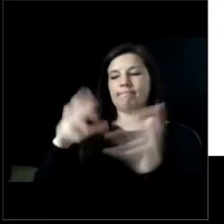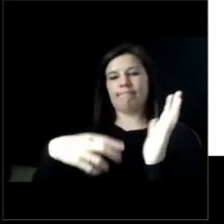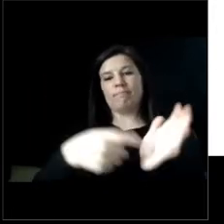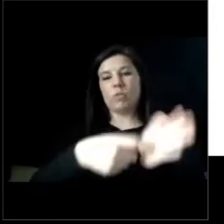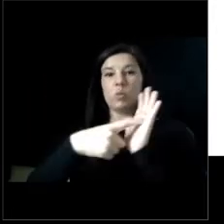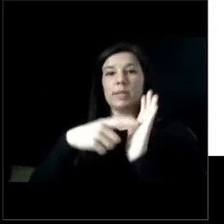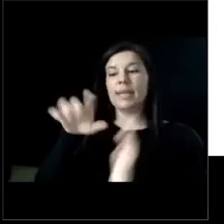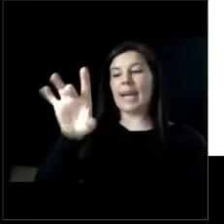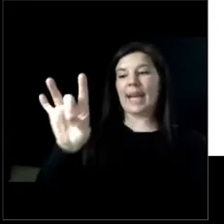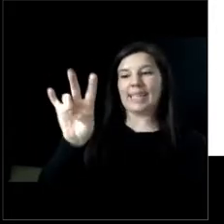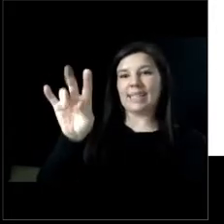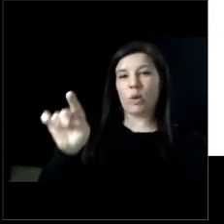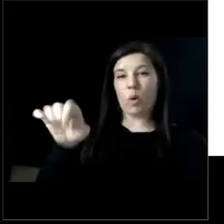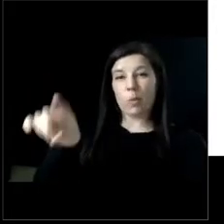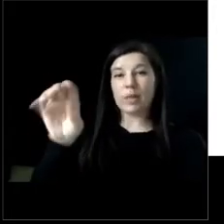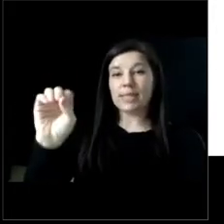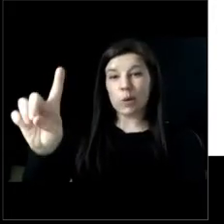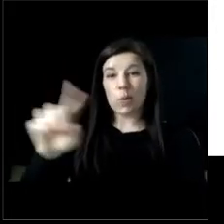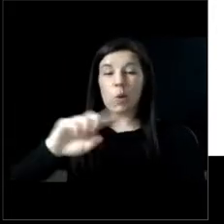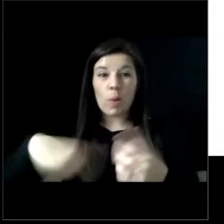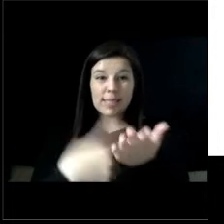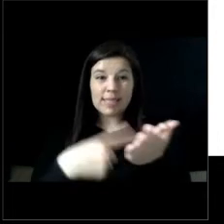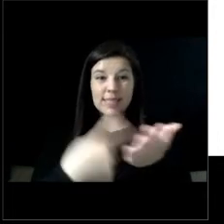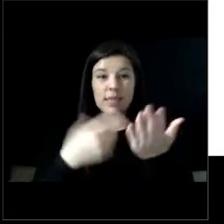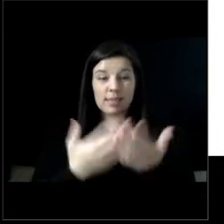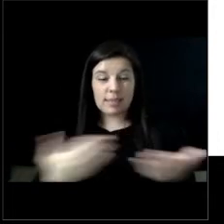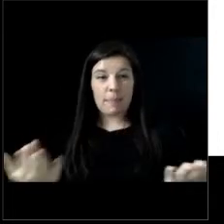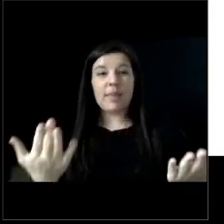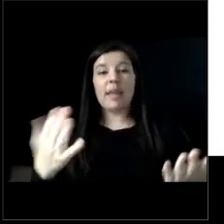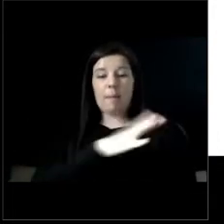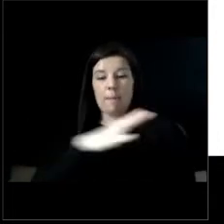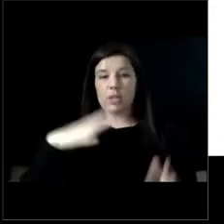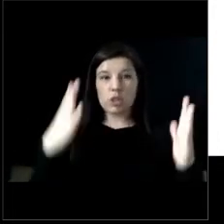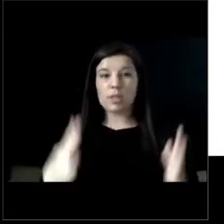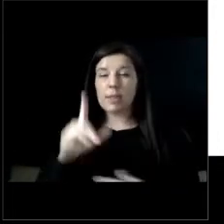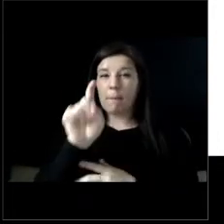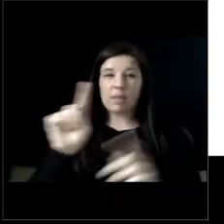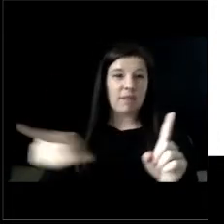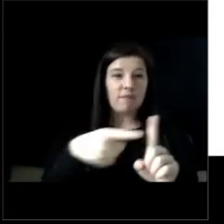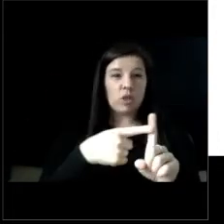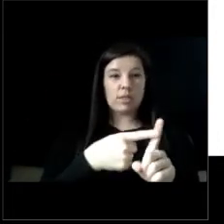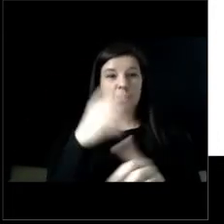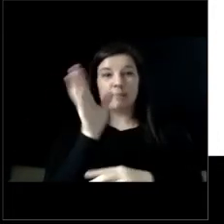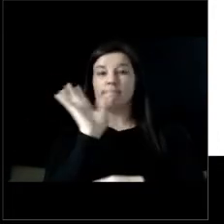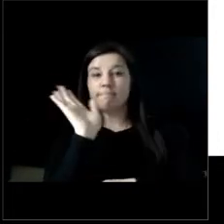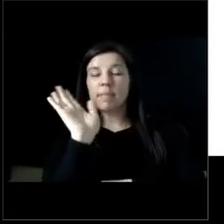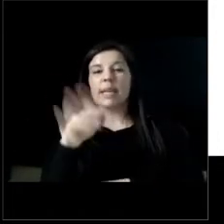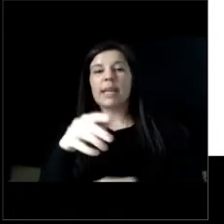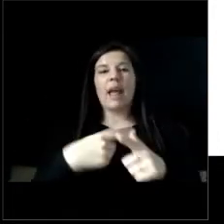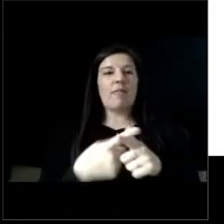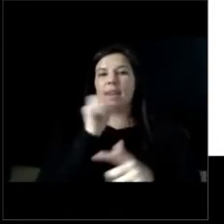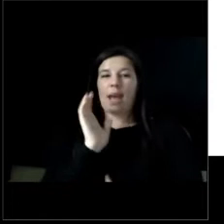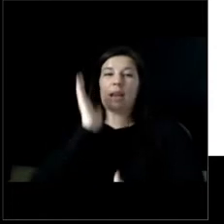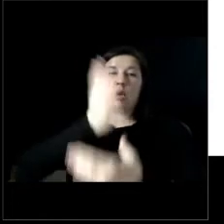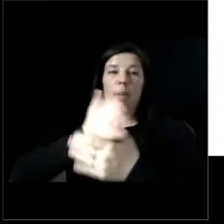when discussing an item commissioners must first be recognized by the chair and not interrupt the speaker we don't really have that issue public